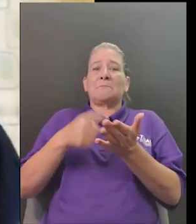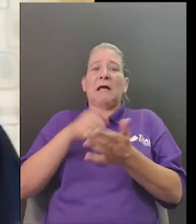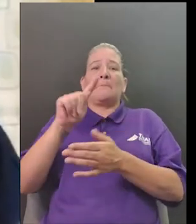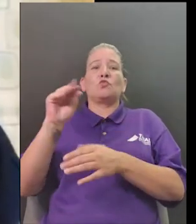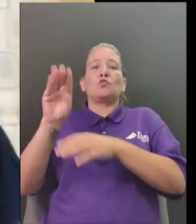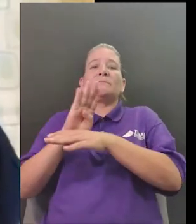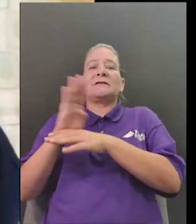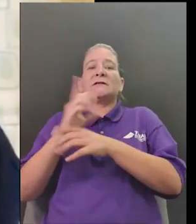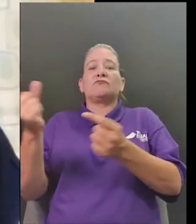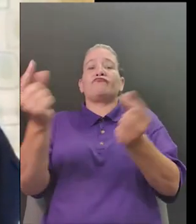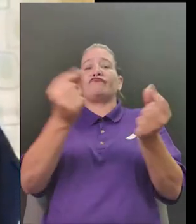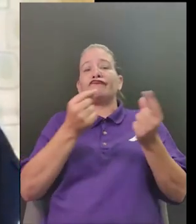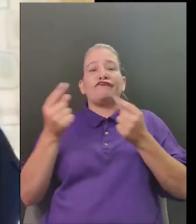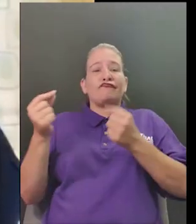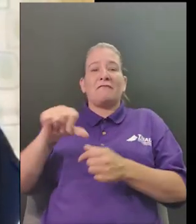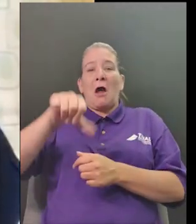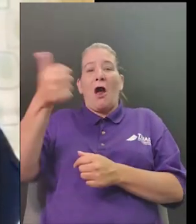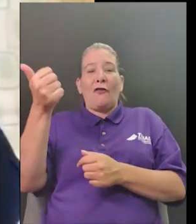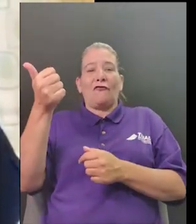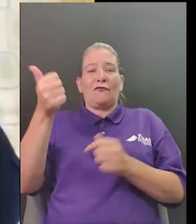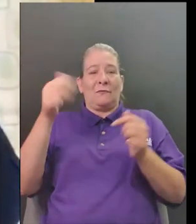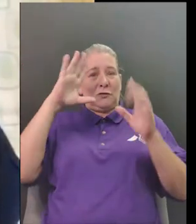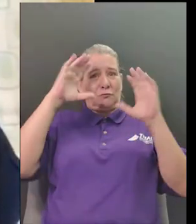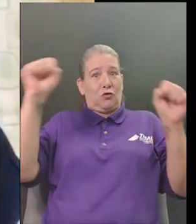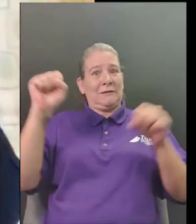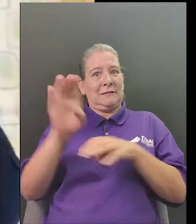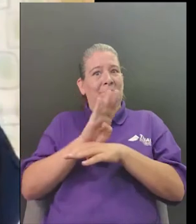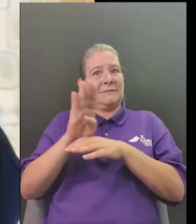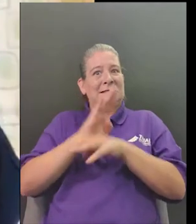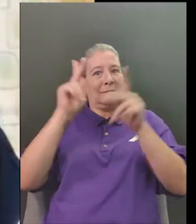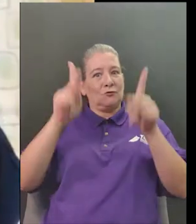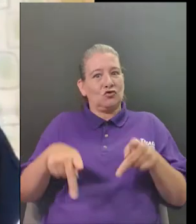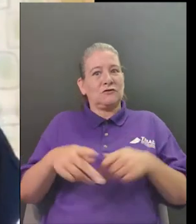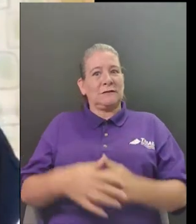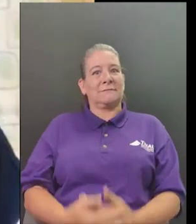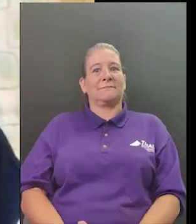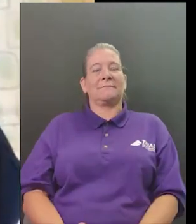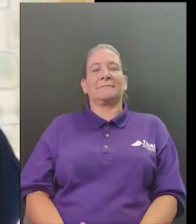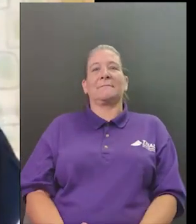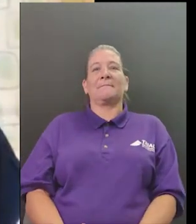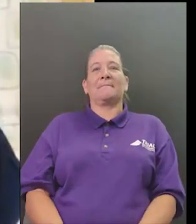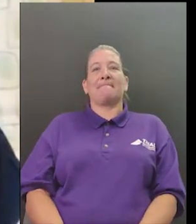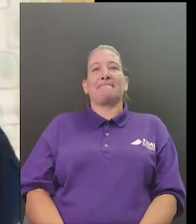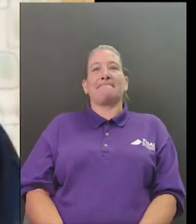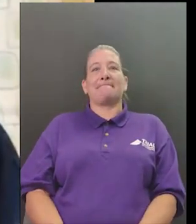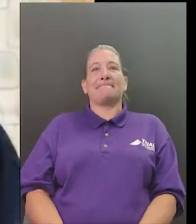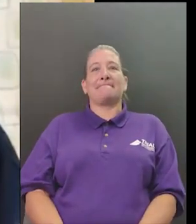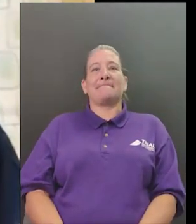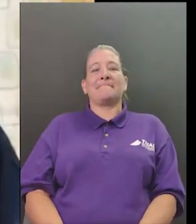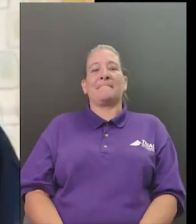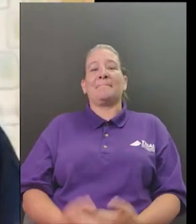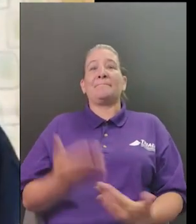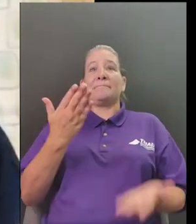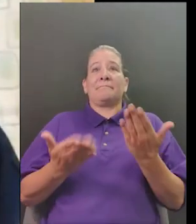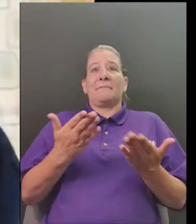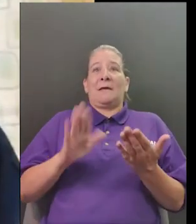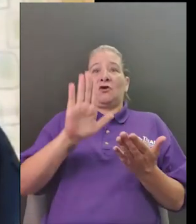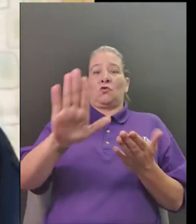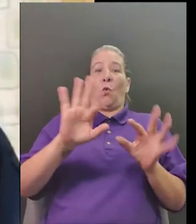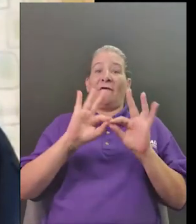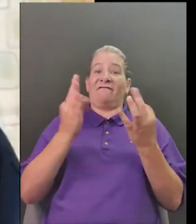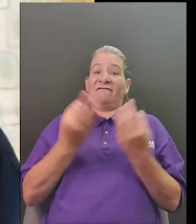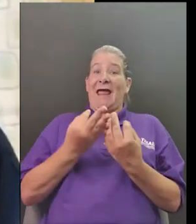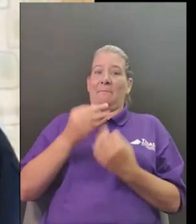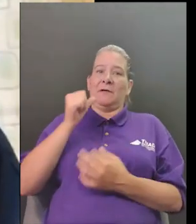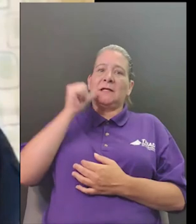women that we discussed in our um little scavenger hunt so i hope you had a great time